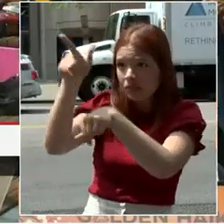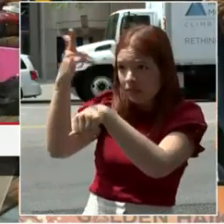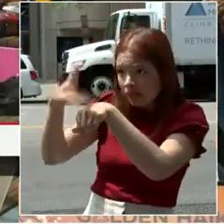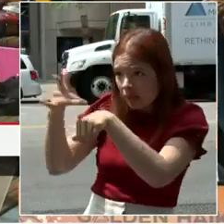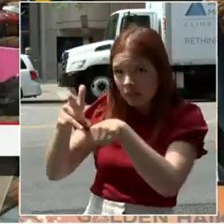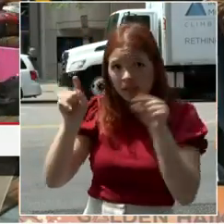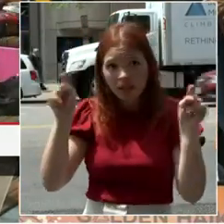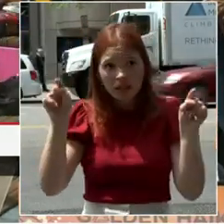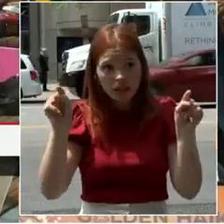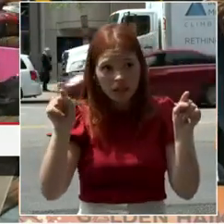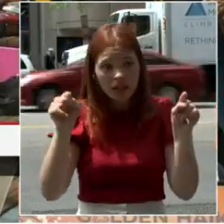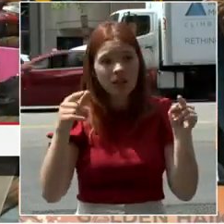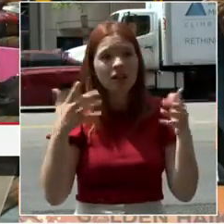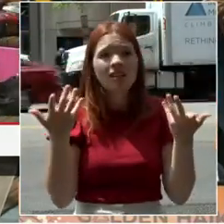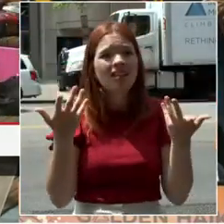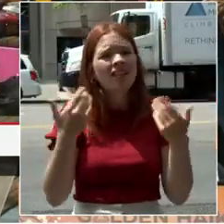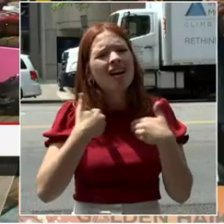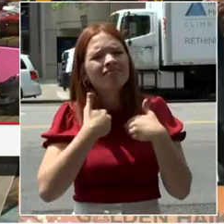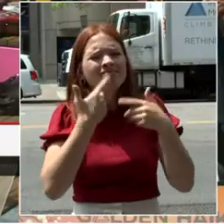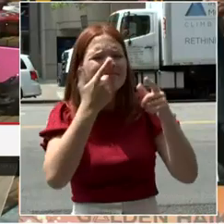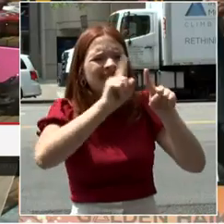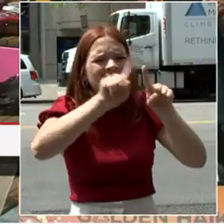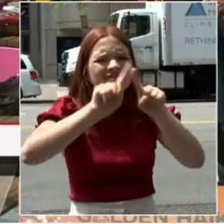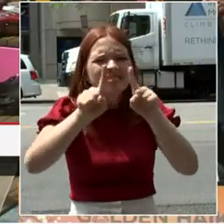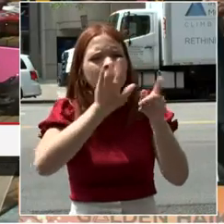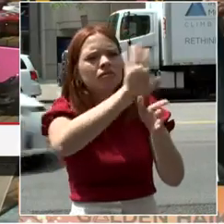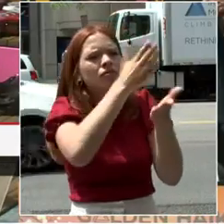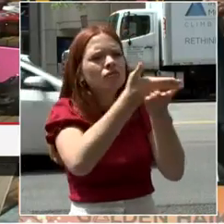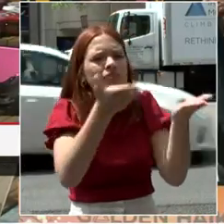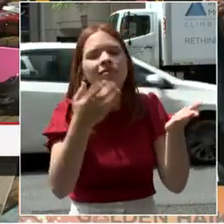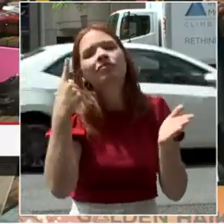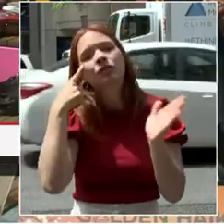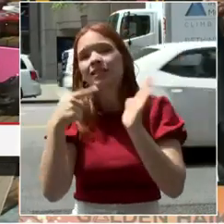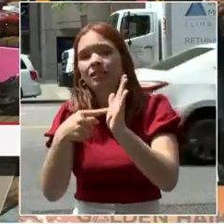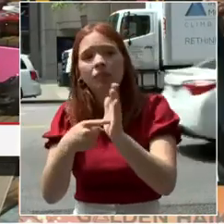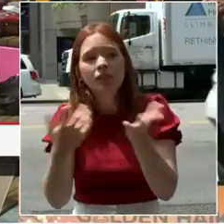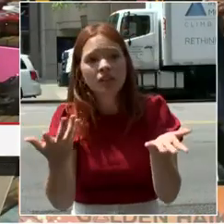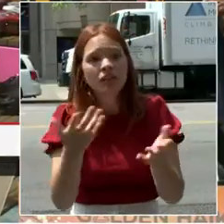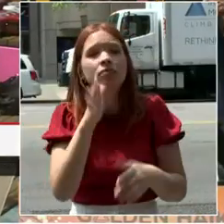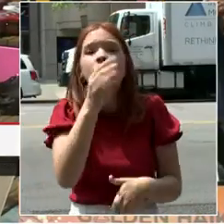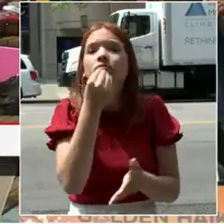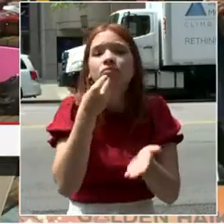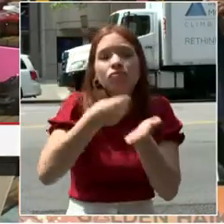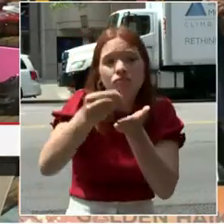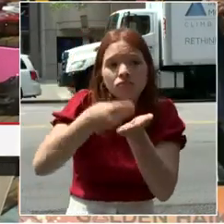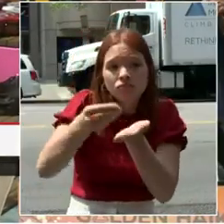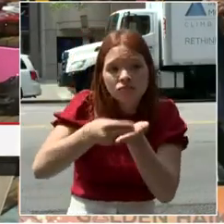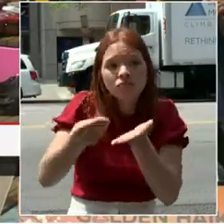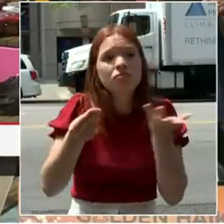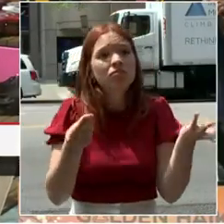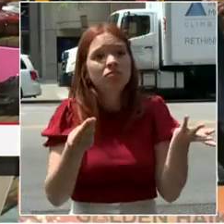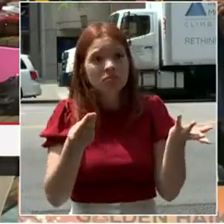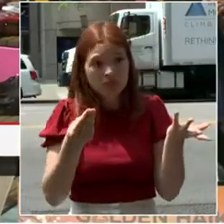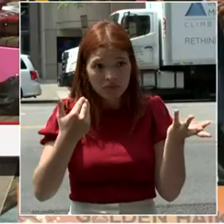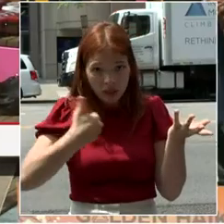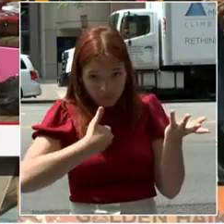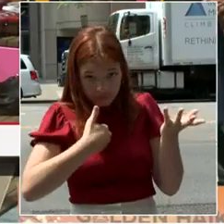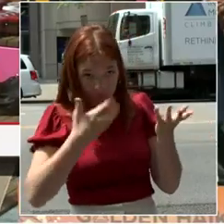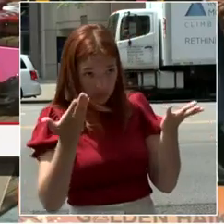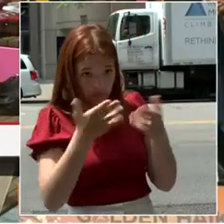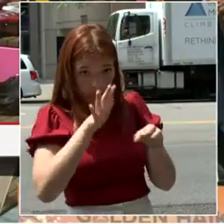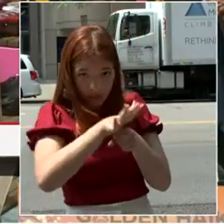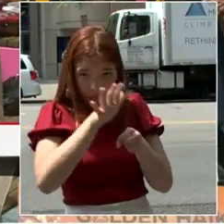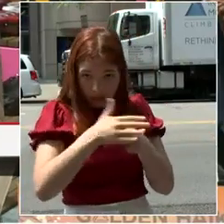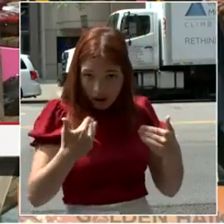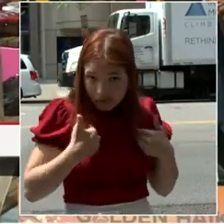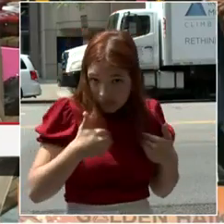So do I have a grocery store? We spend a lot of time and the council member will attest to this talking about. I got